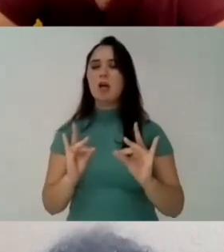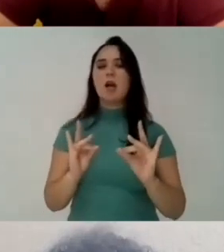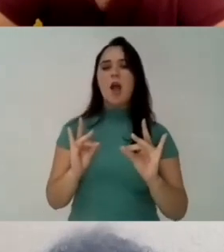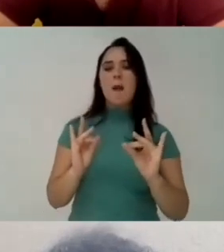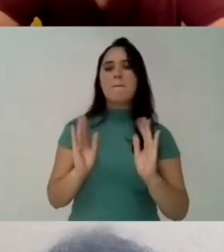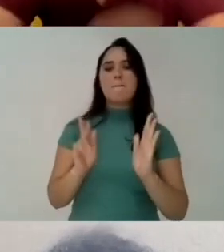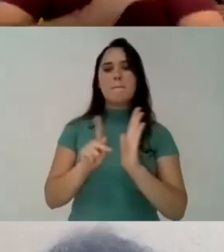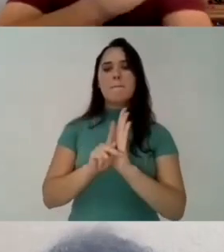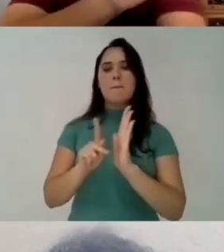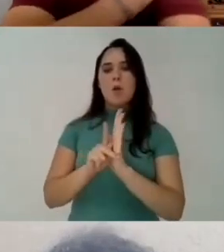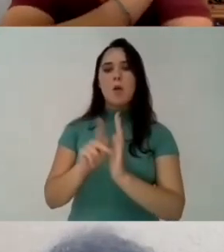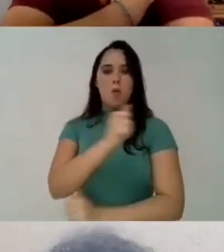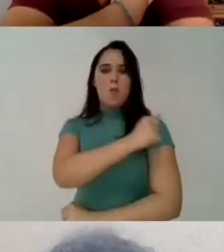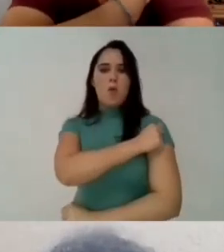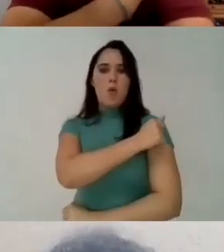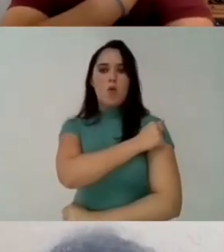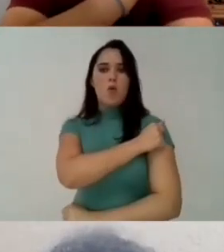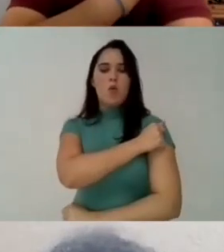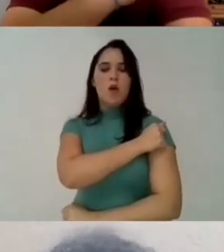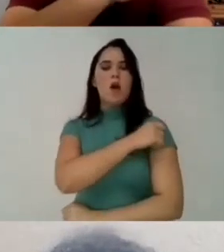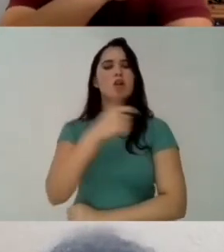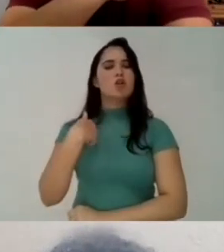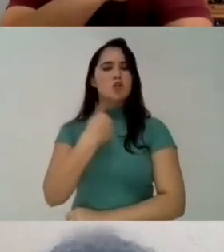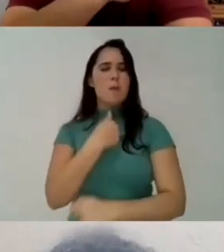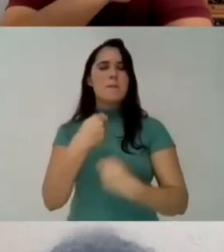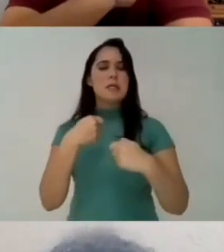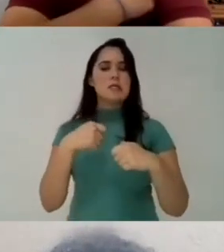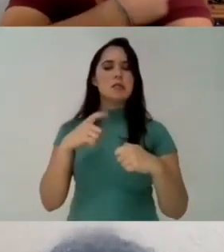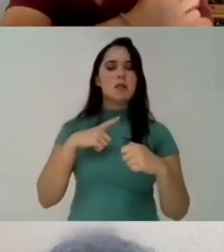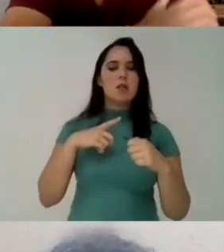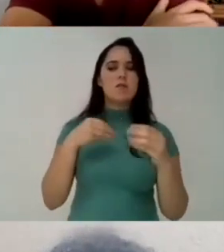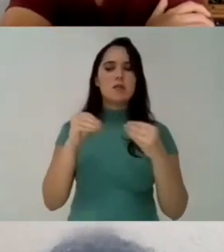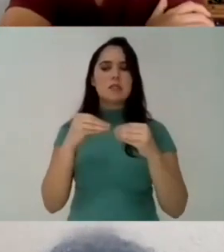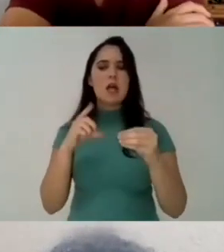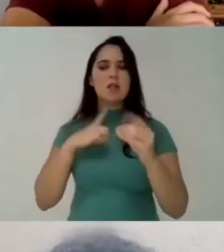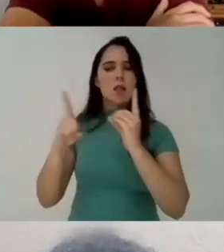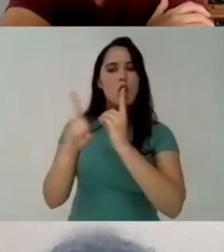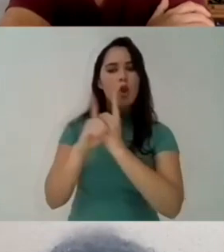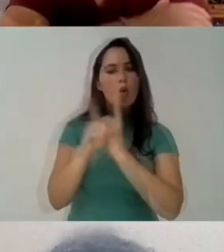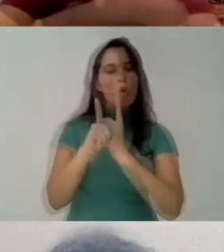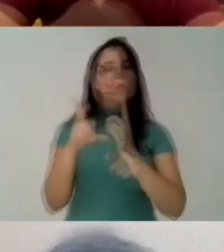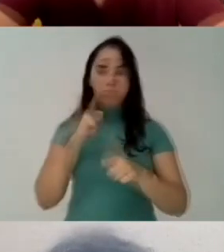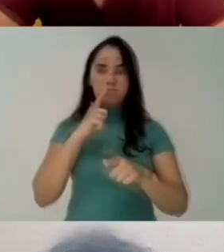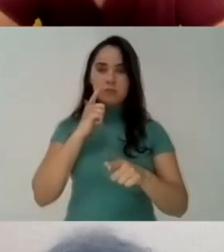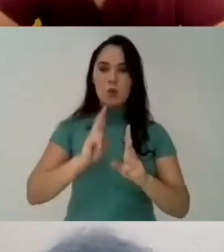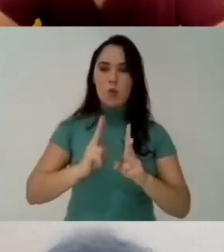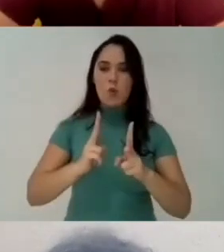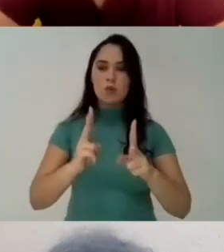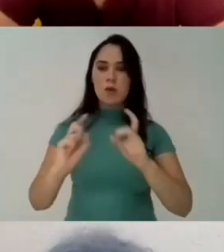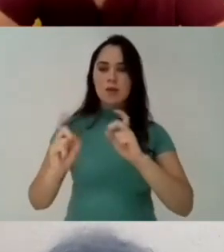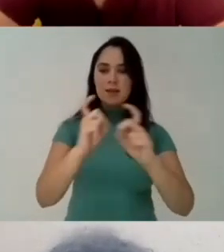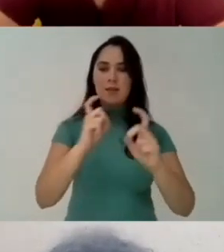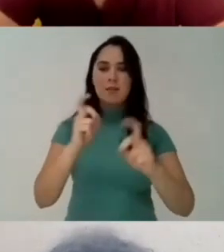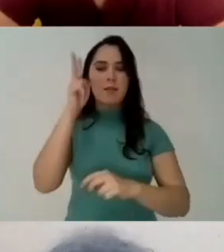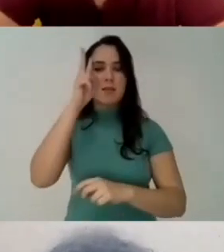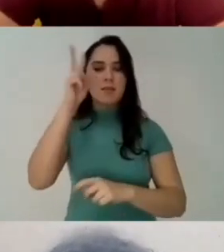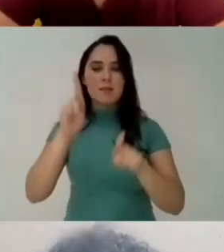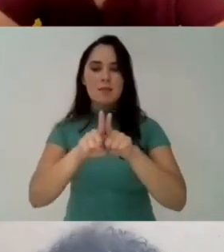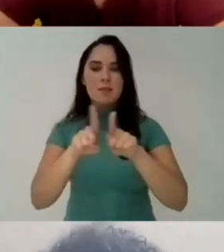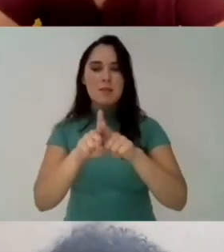aim of our fight Is to